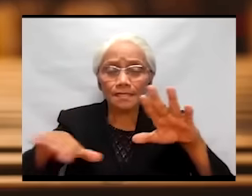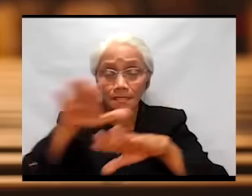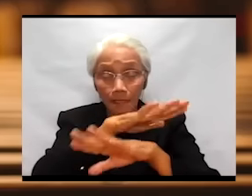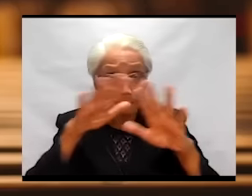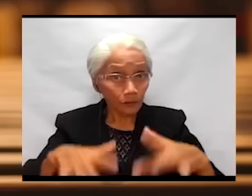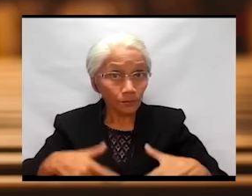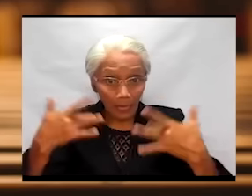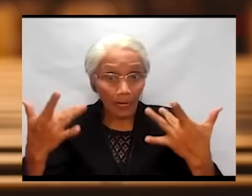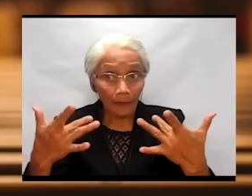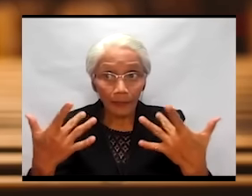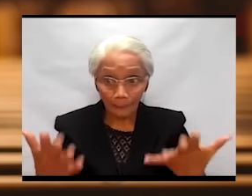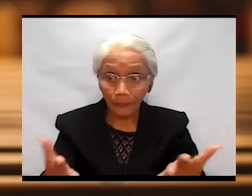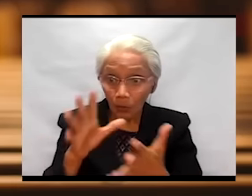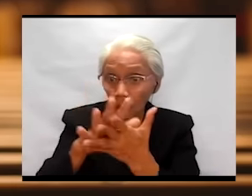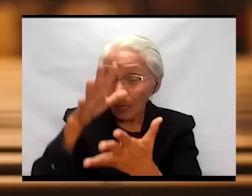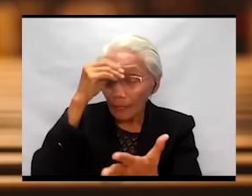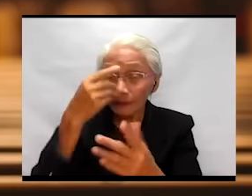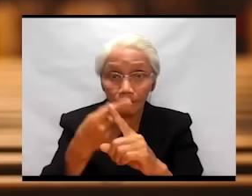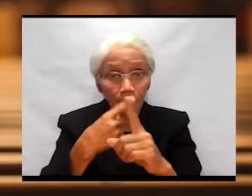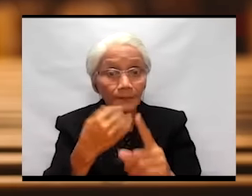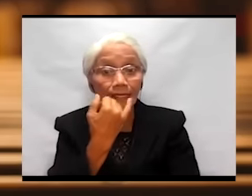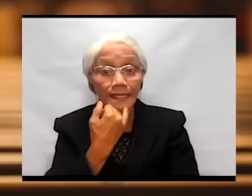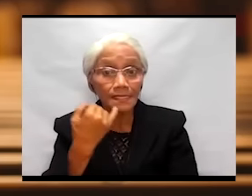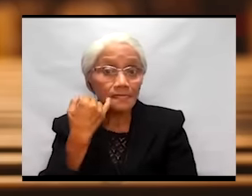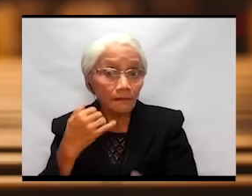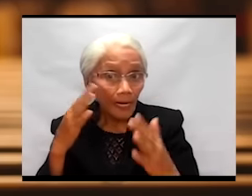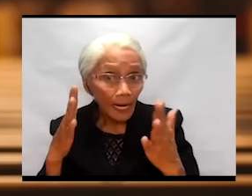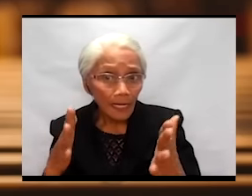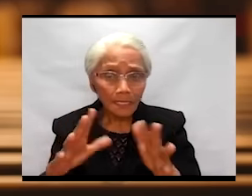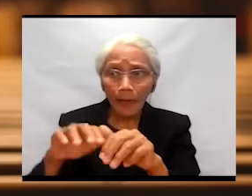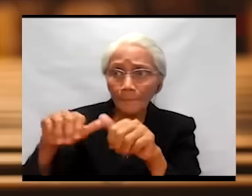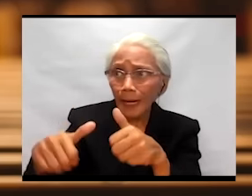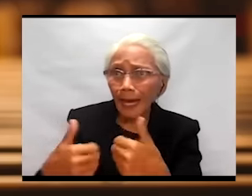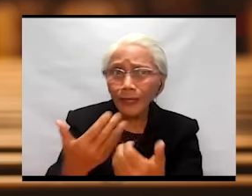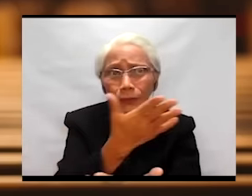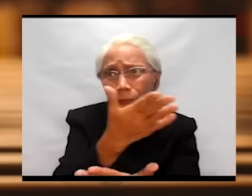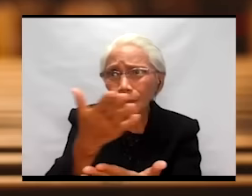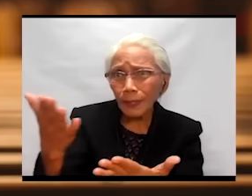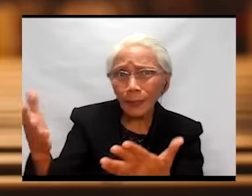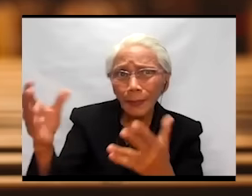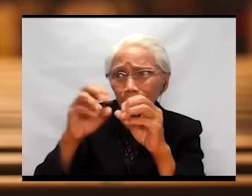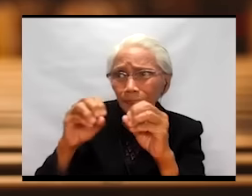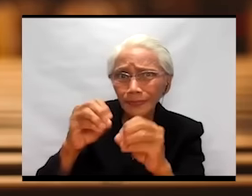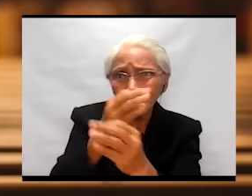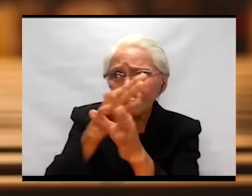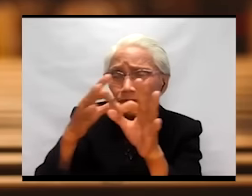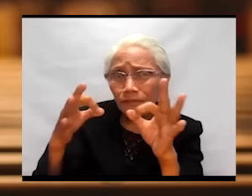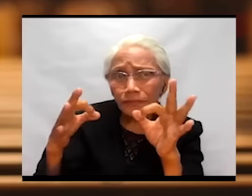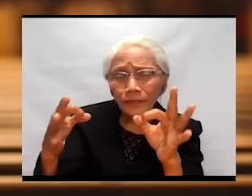how did their unfreedoms surface? Through their complaints.